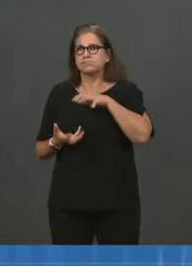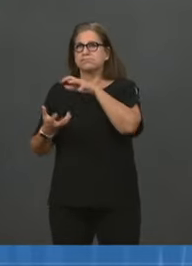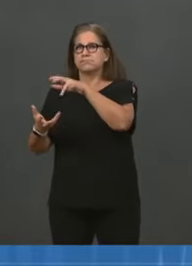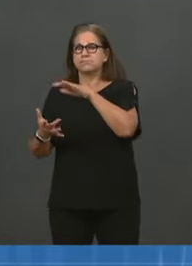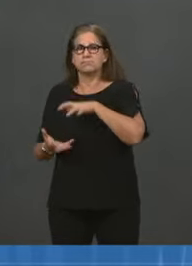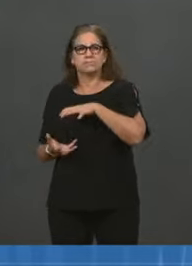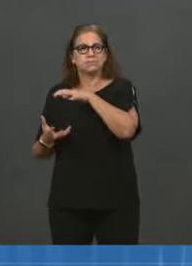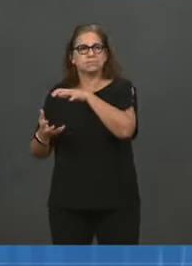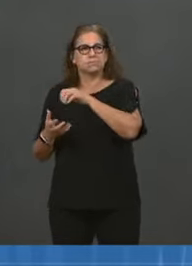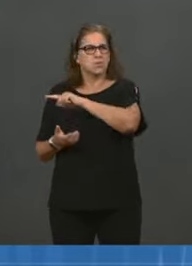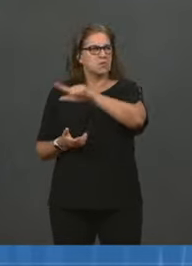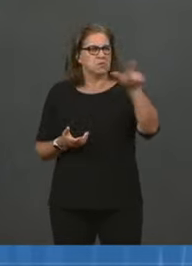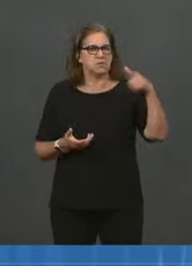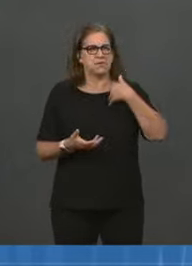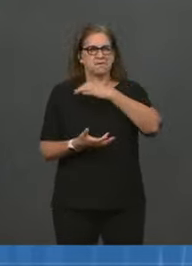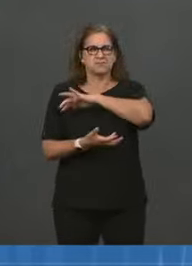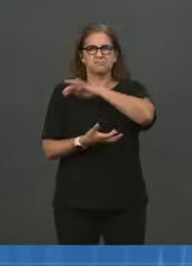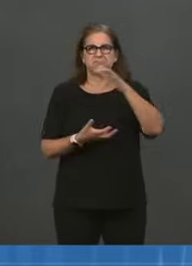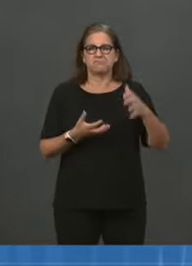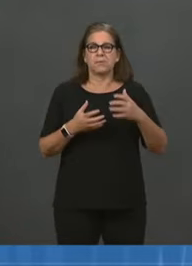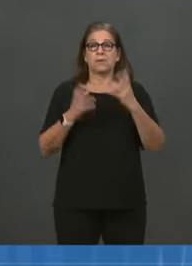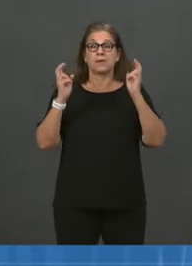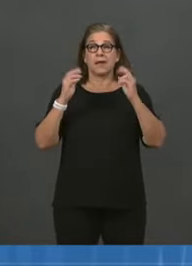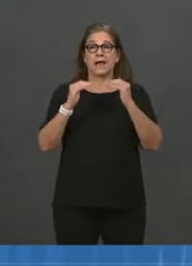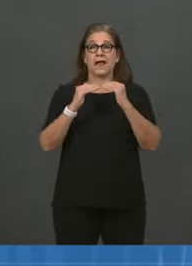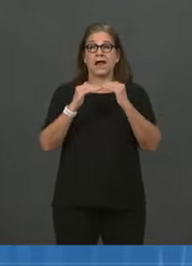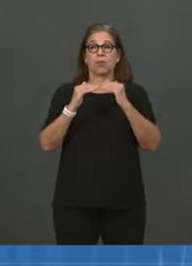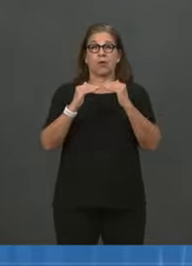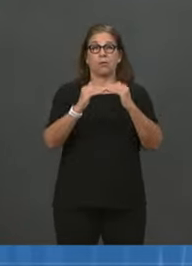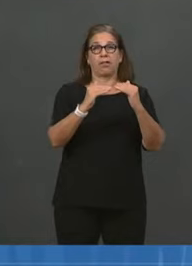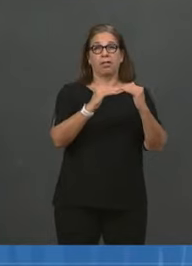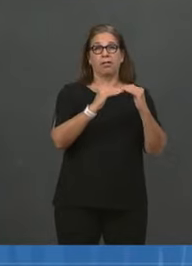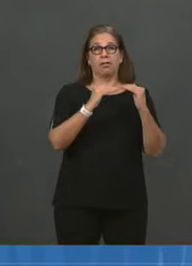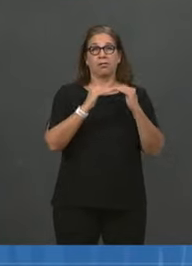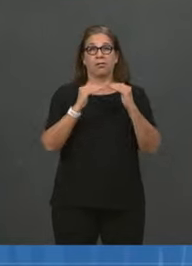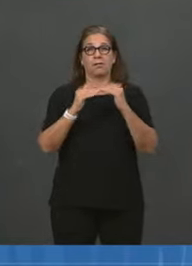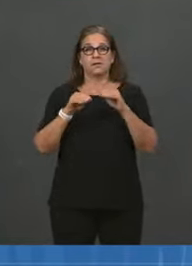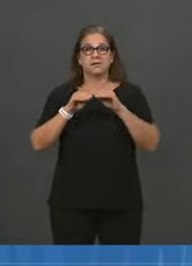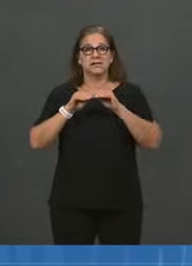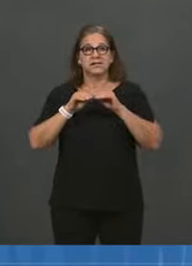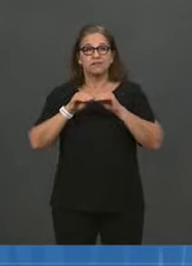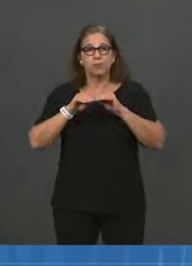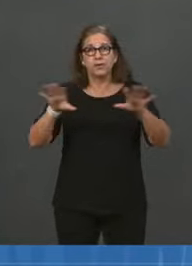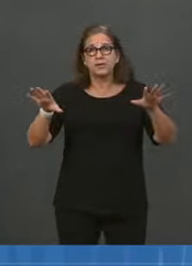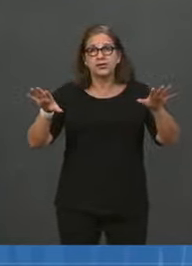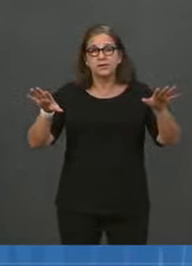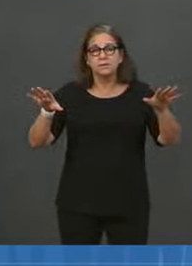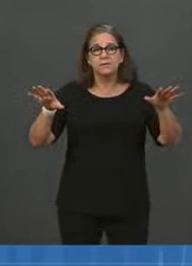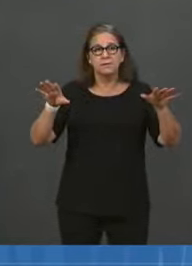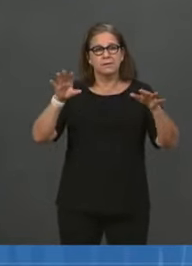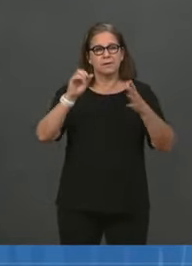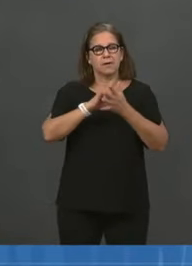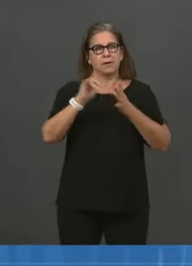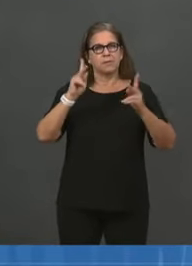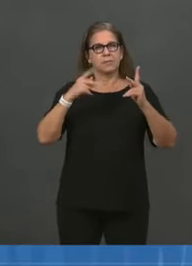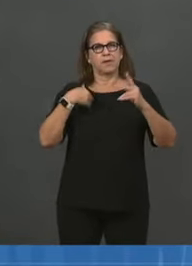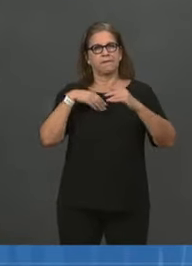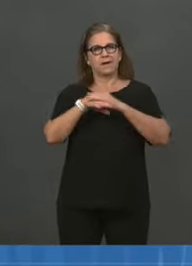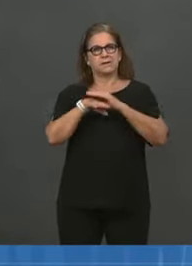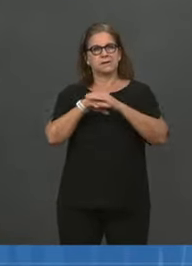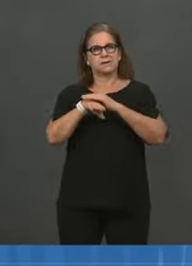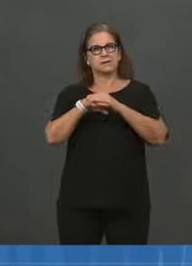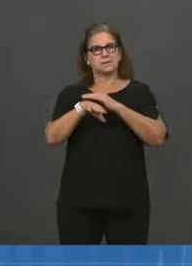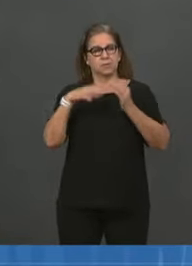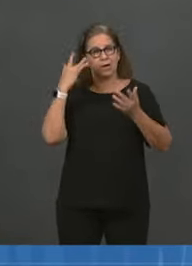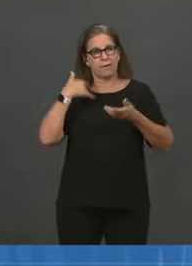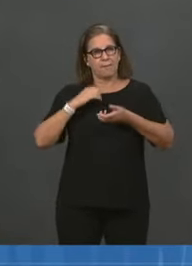Importantly, this includes connecting pharmacies and other vaccine providers with long-term care facilities so those most at risk